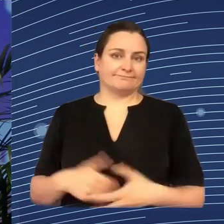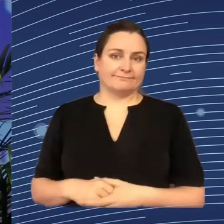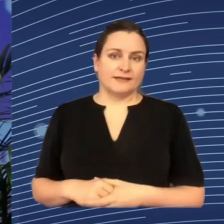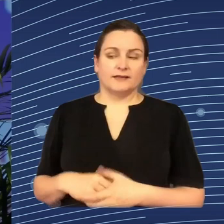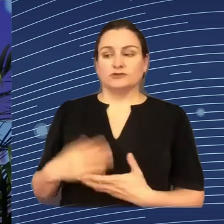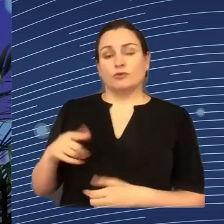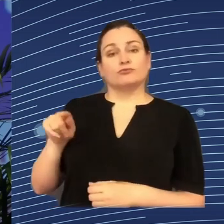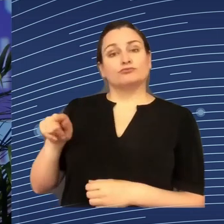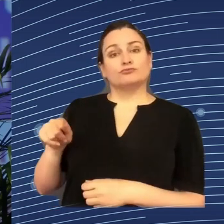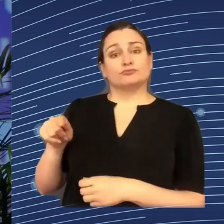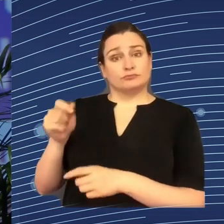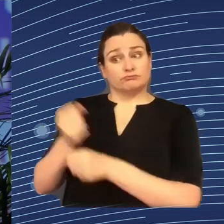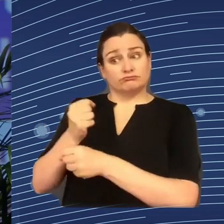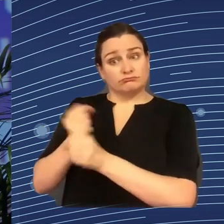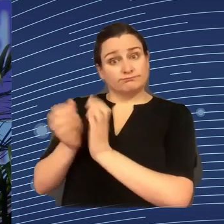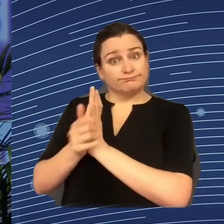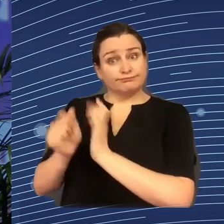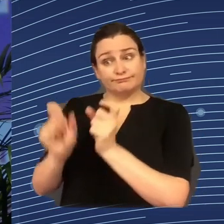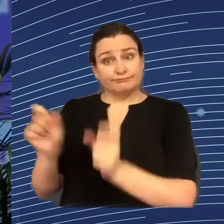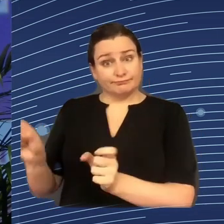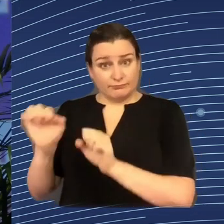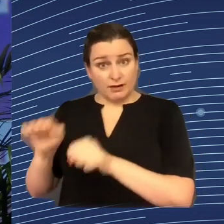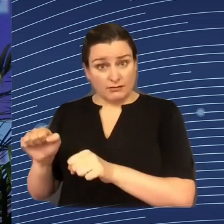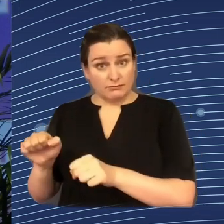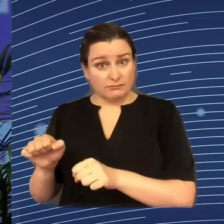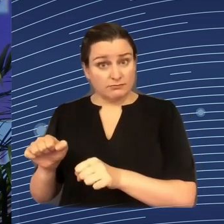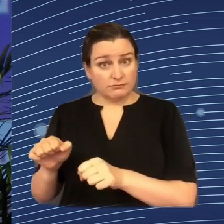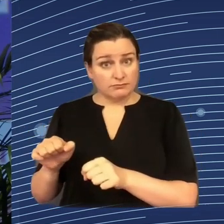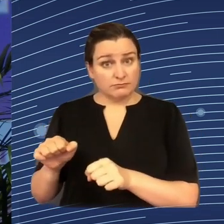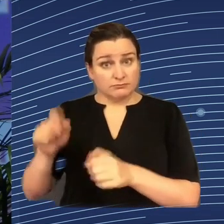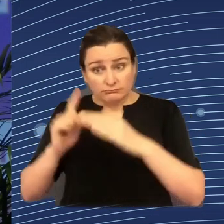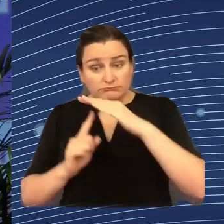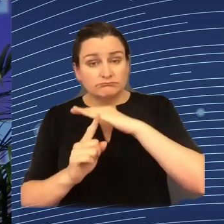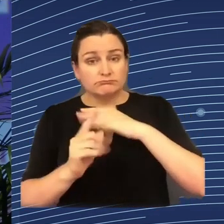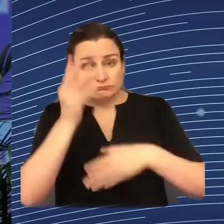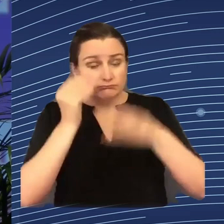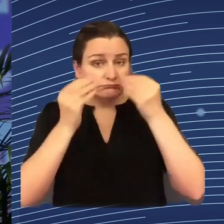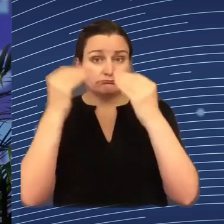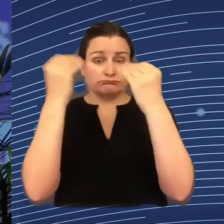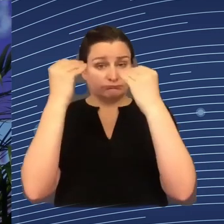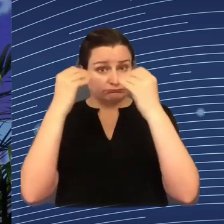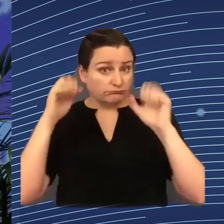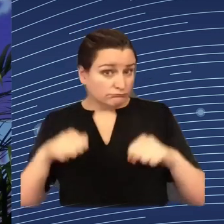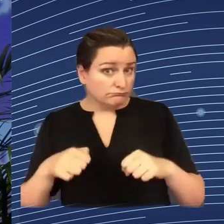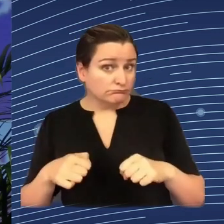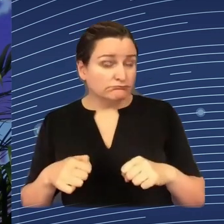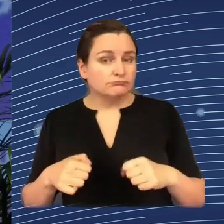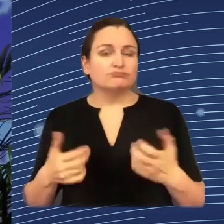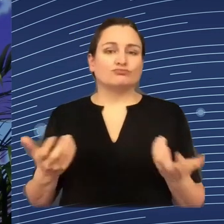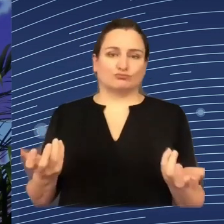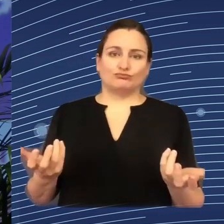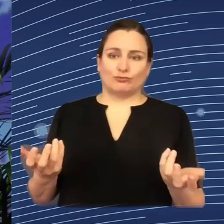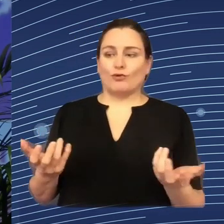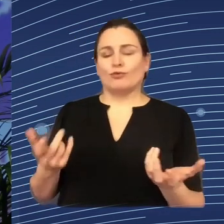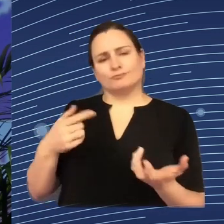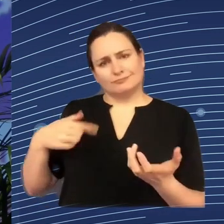opportunities to upskill and reskill, but at the same time to make sure that there is a sense of individual responsibility by the workers themselves